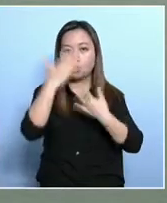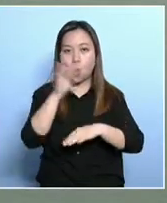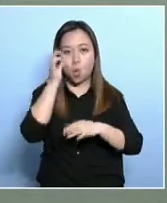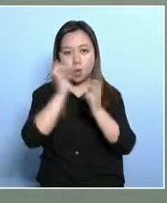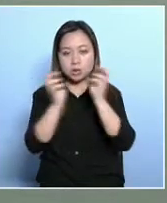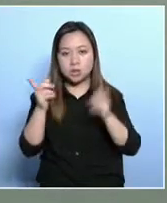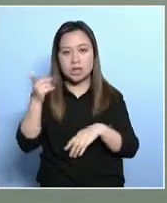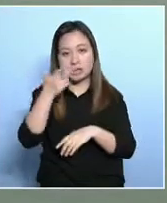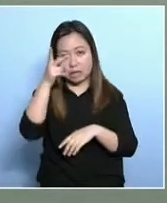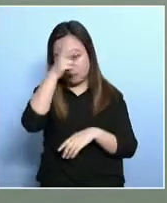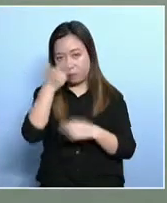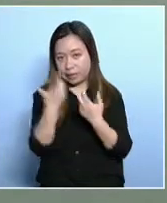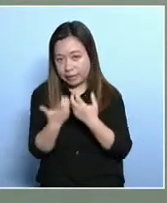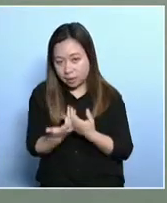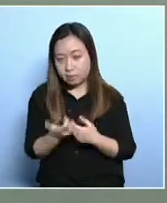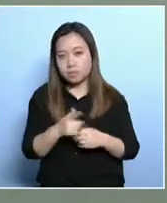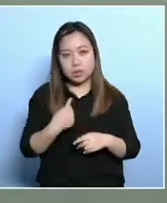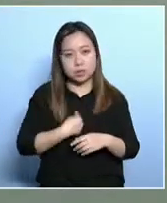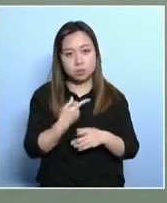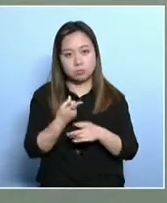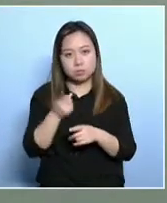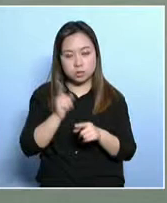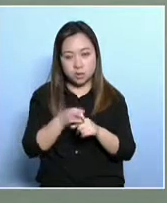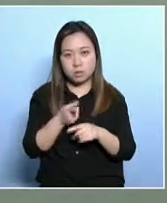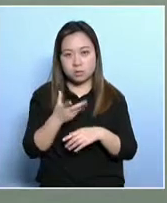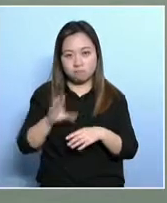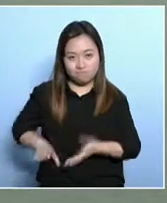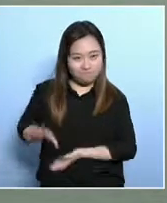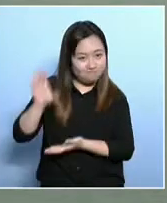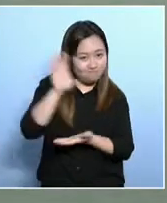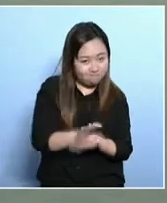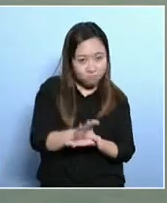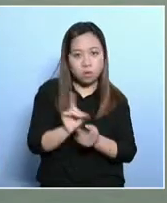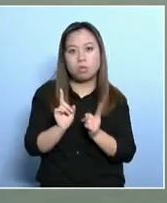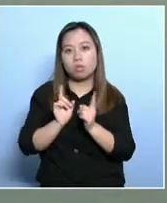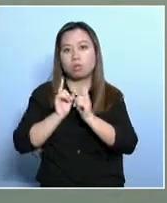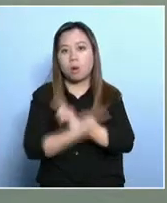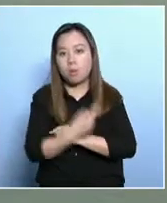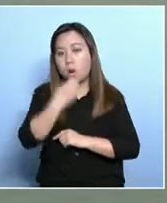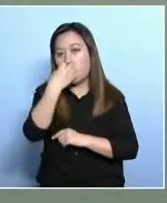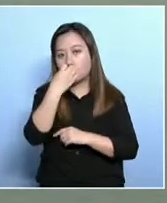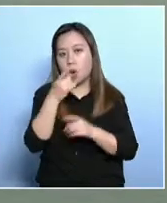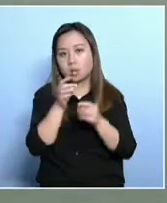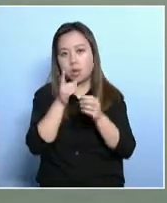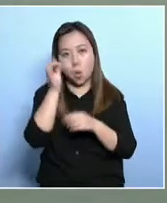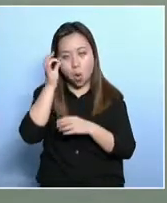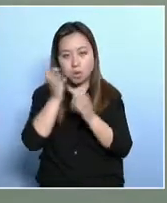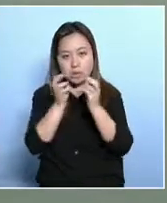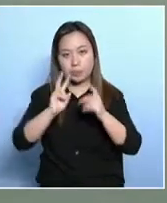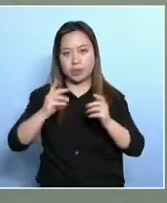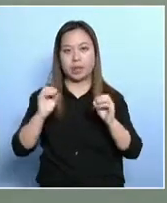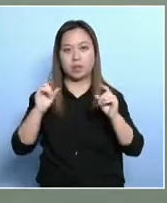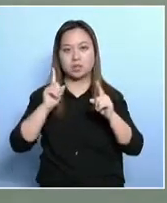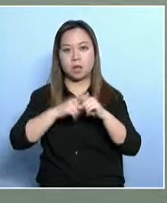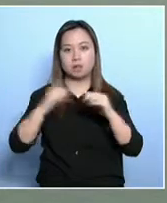can all have incomes higher than the poverty line. And the government itself says that if you